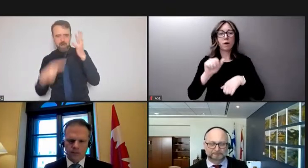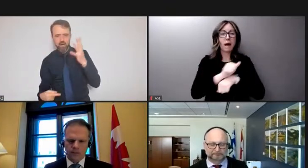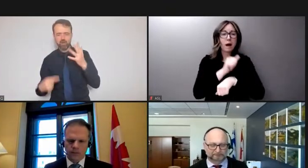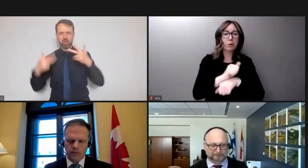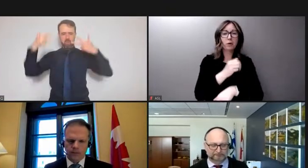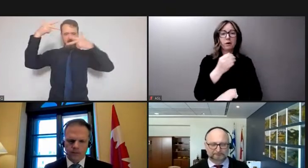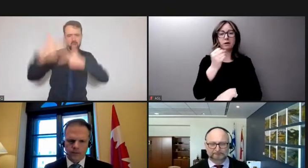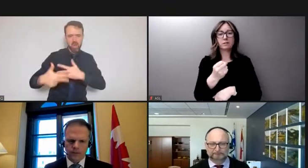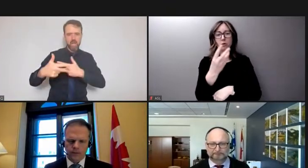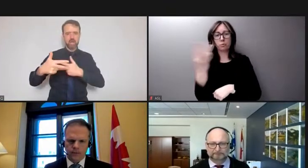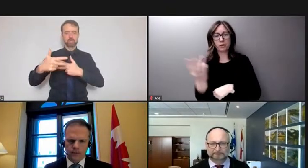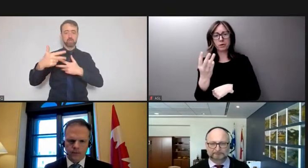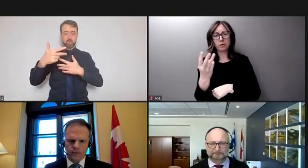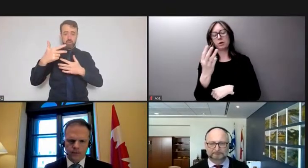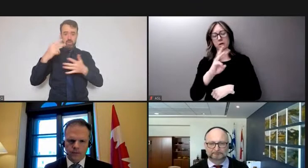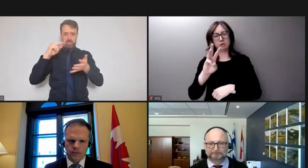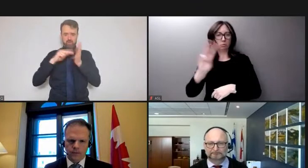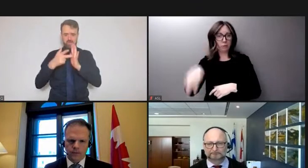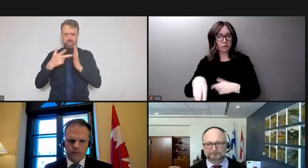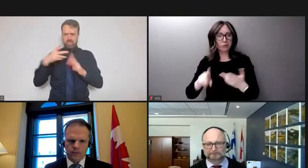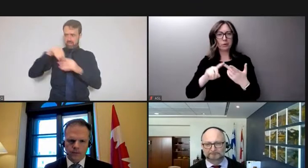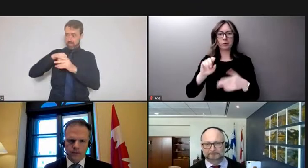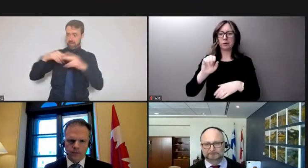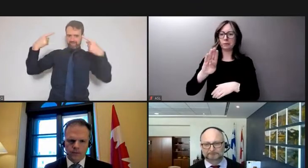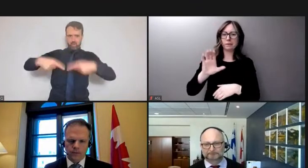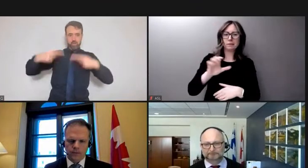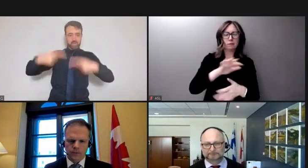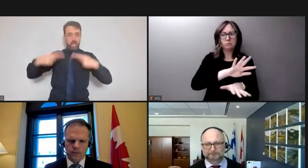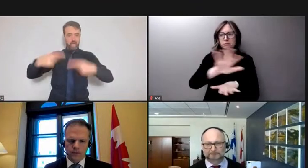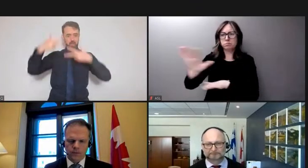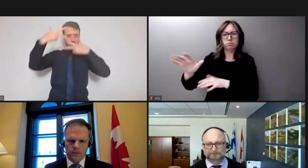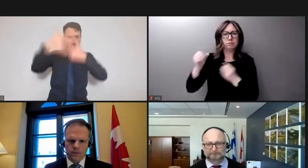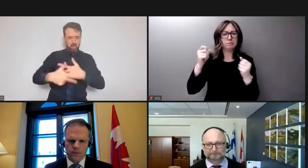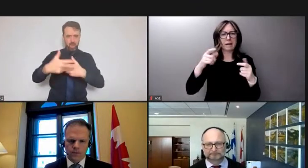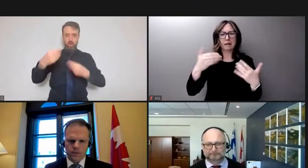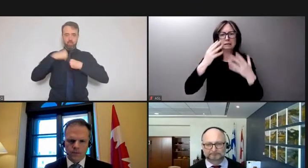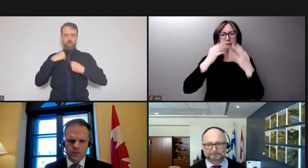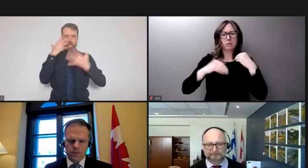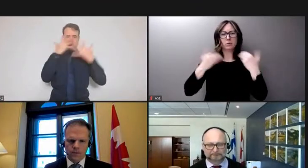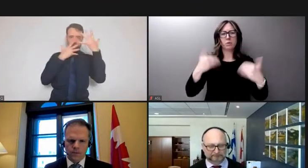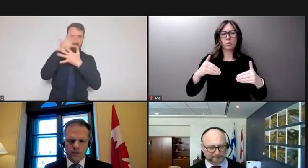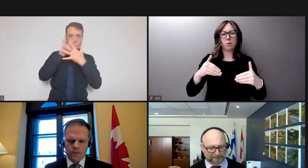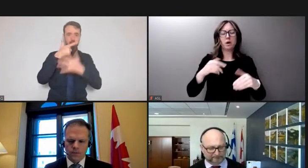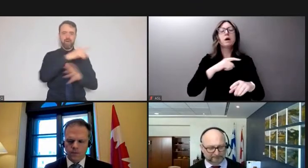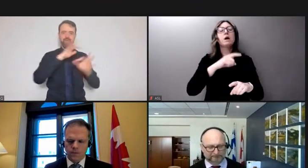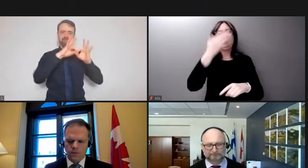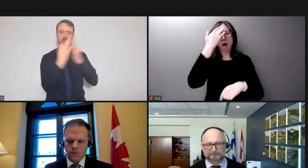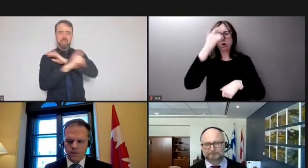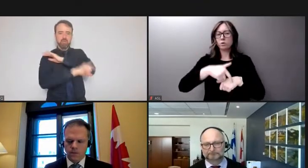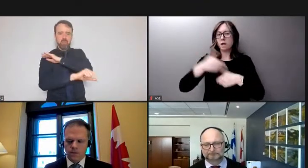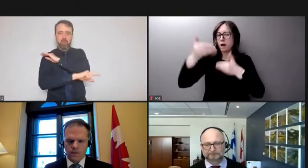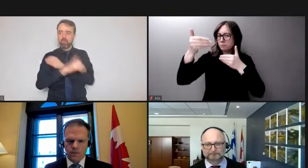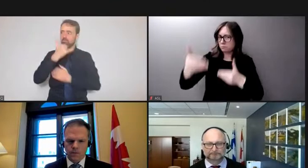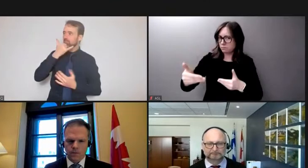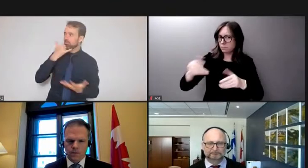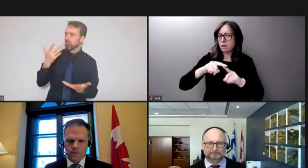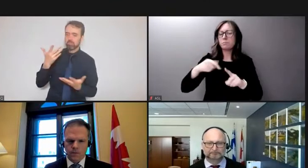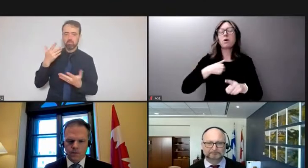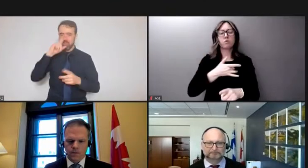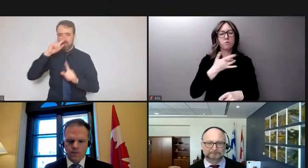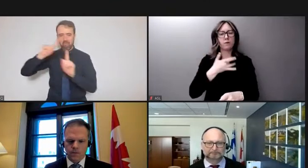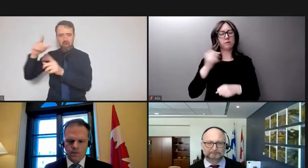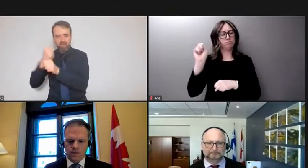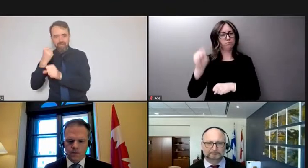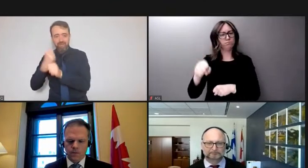manitoba and in british columbia and while our measures are time limited we are confident that they have provided the tools resources and